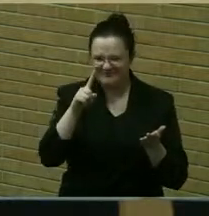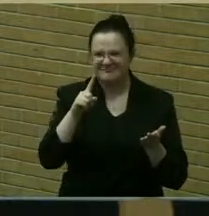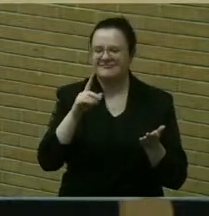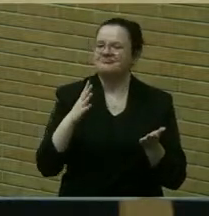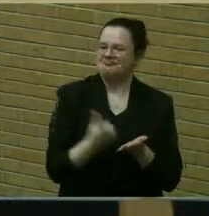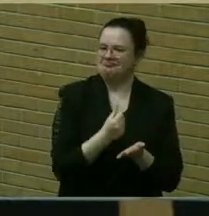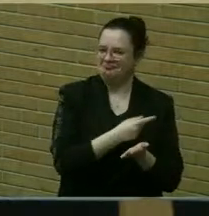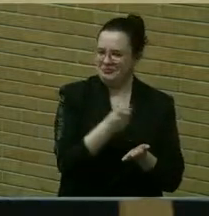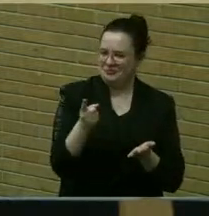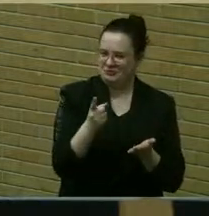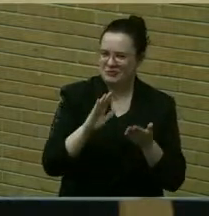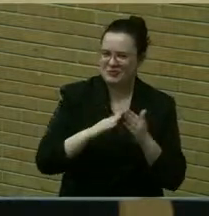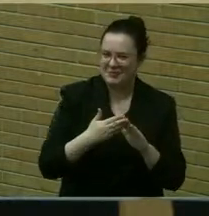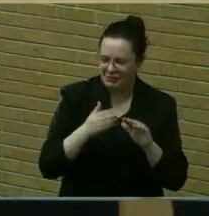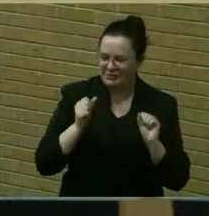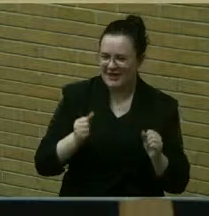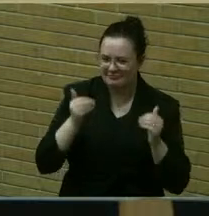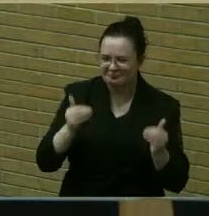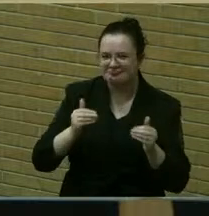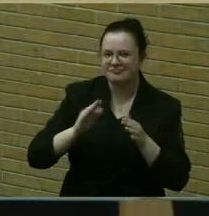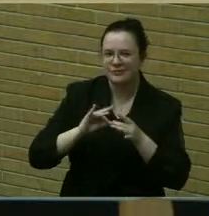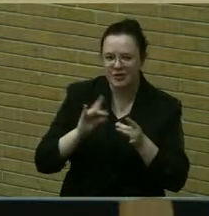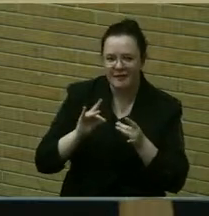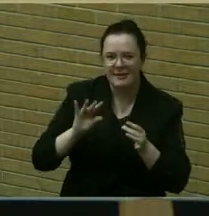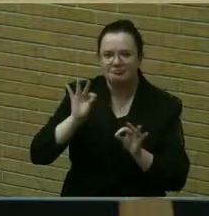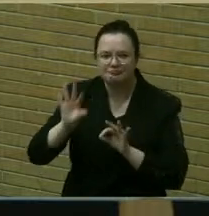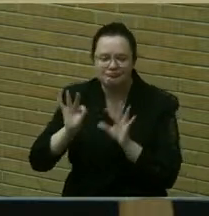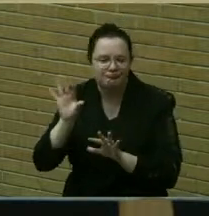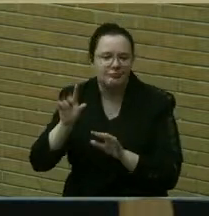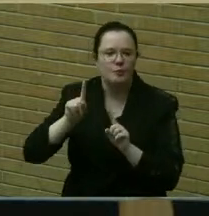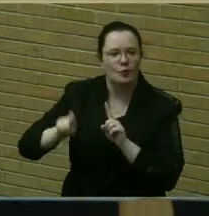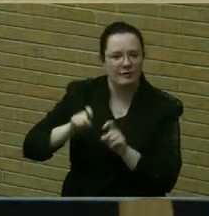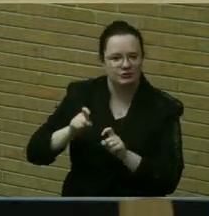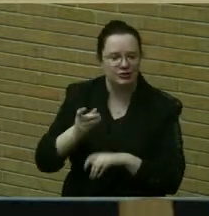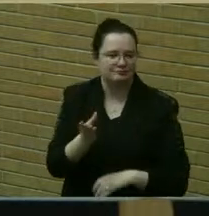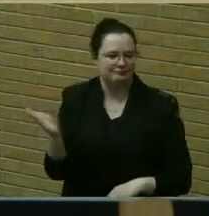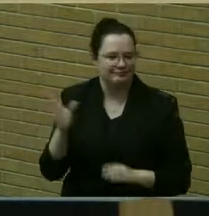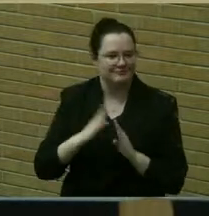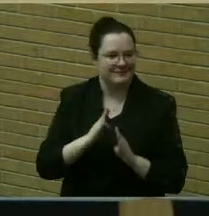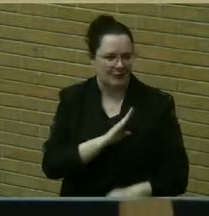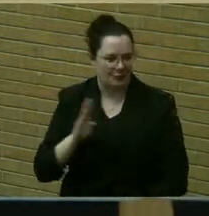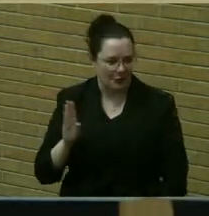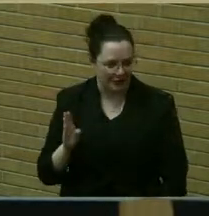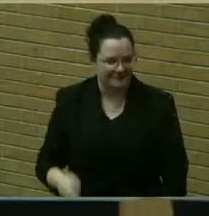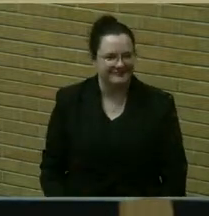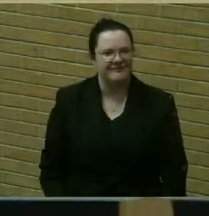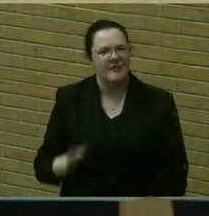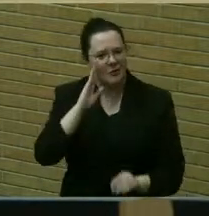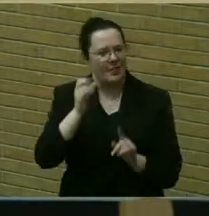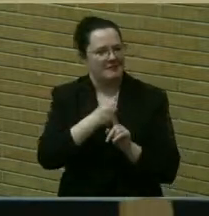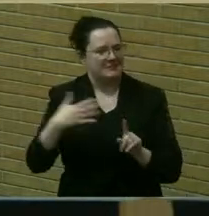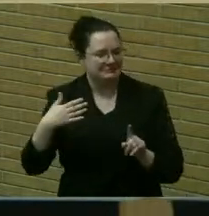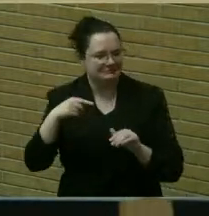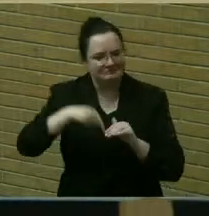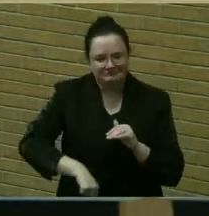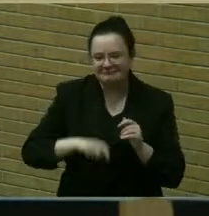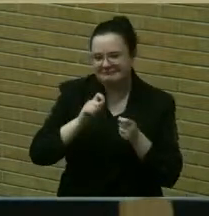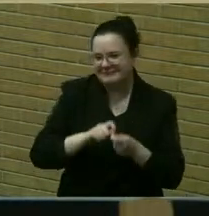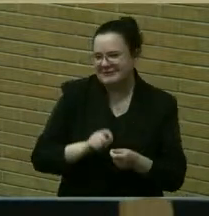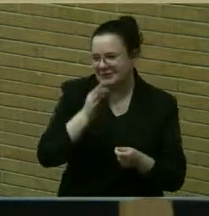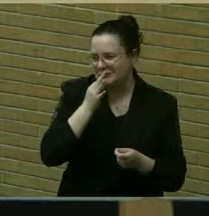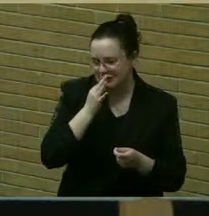to share your comments, your questions, with the town board, and we'll get into that in a little bit more detail shortly.